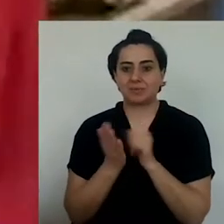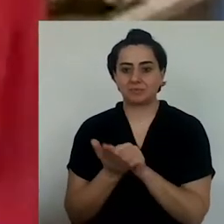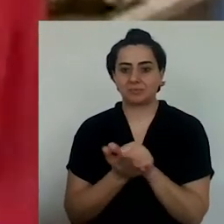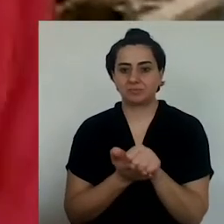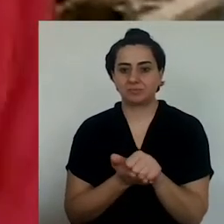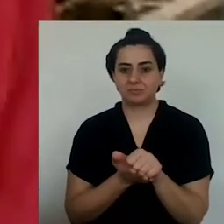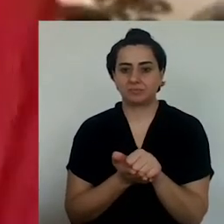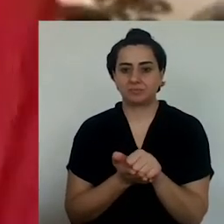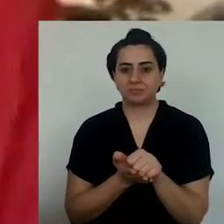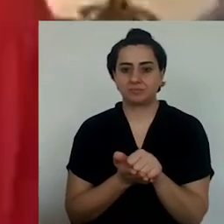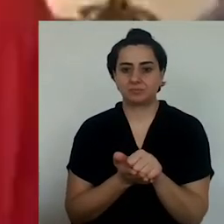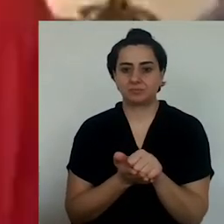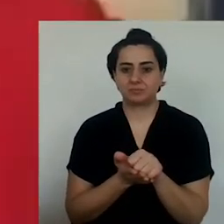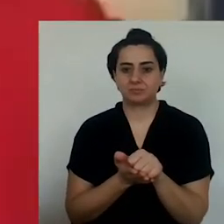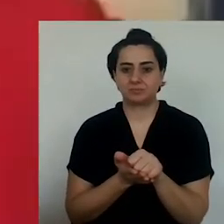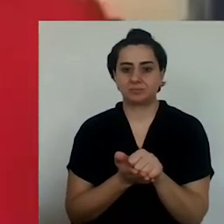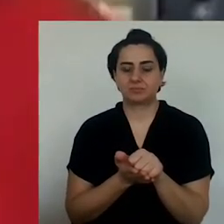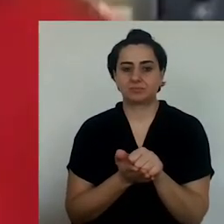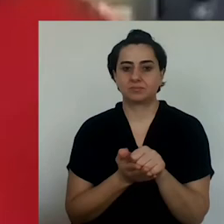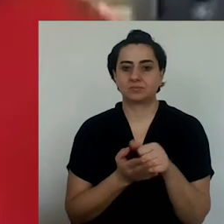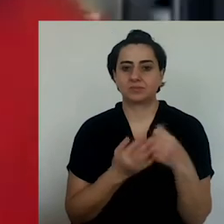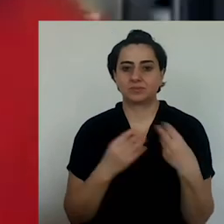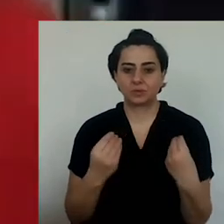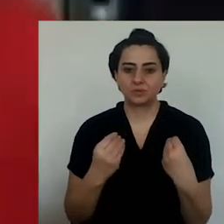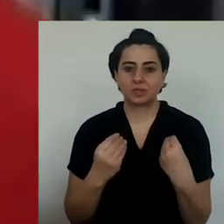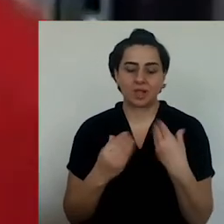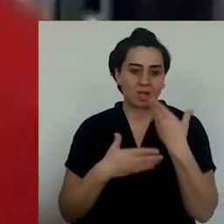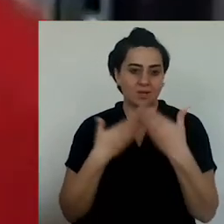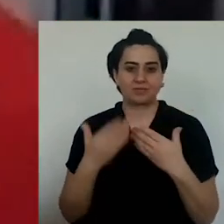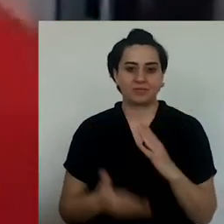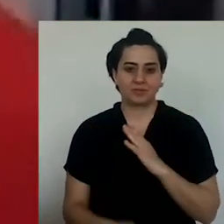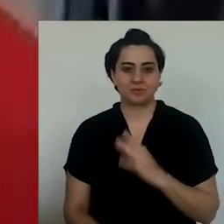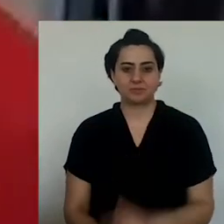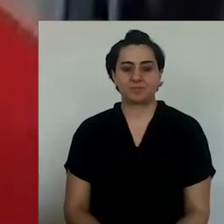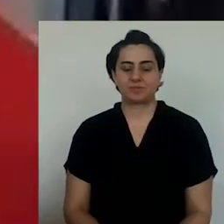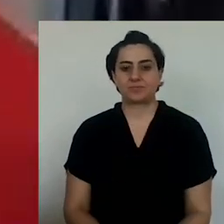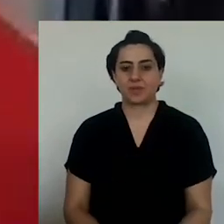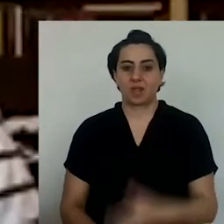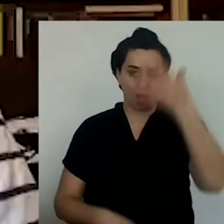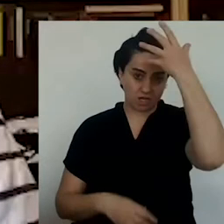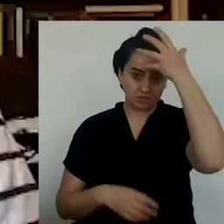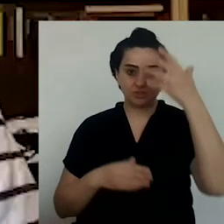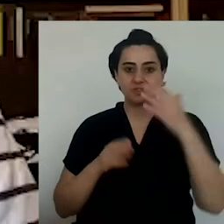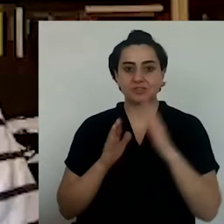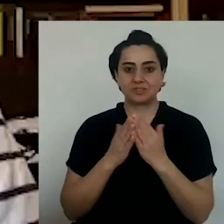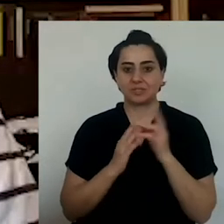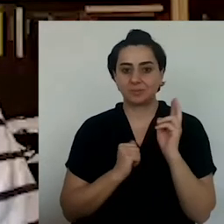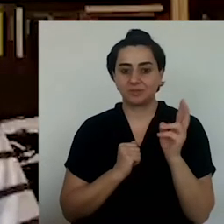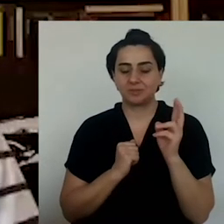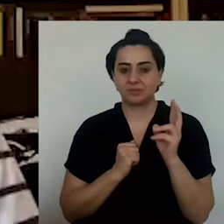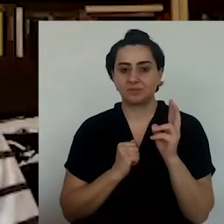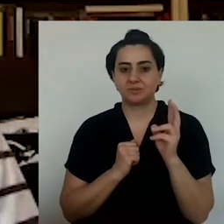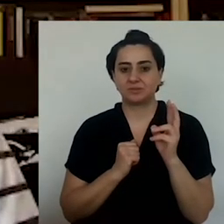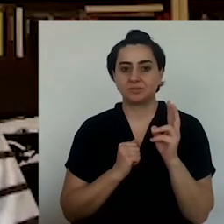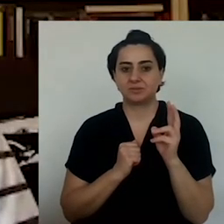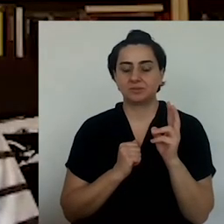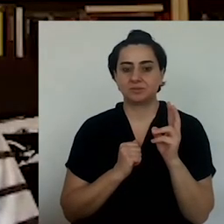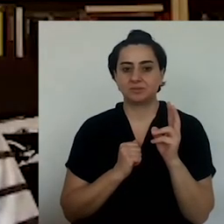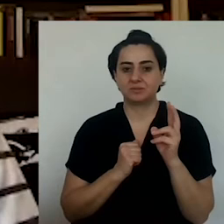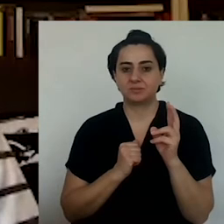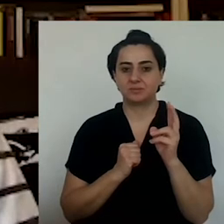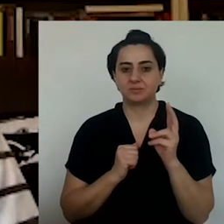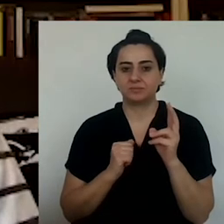In older cookbooks, really nice terms are used in older cookbooks. In